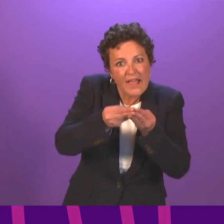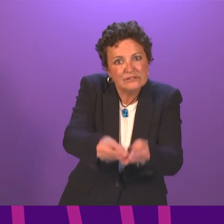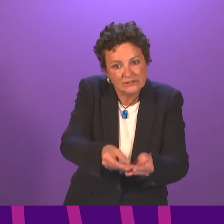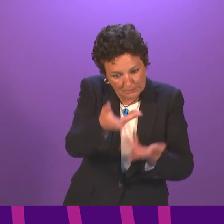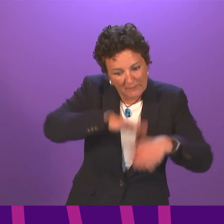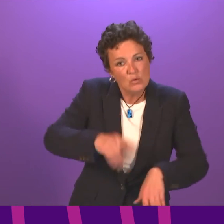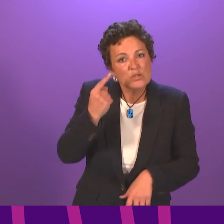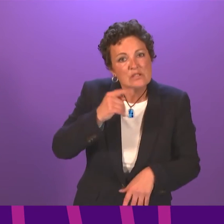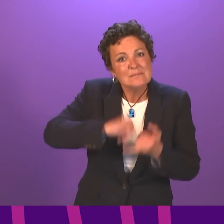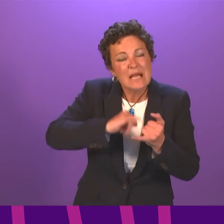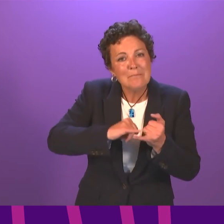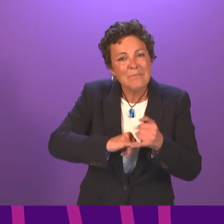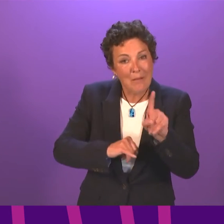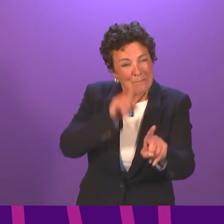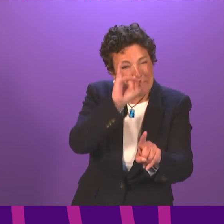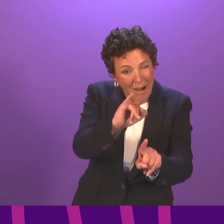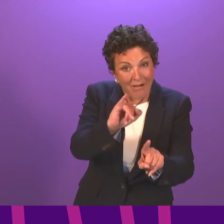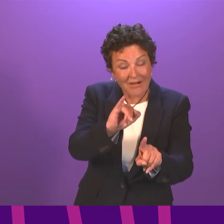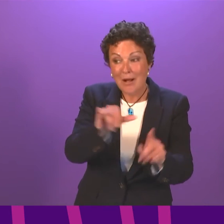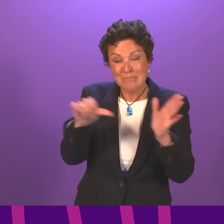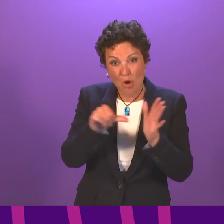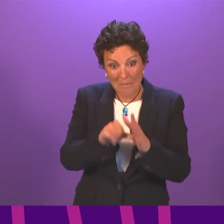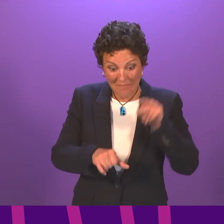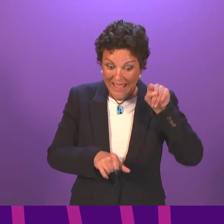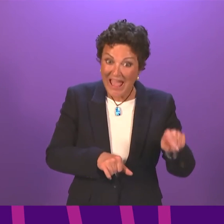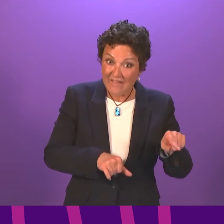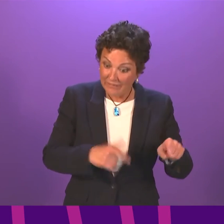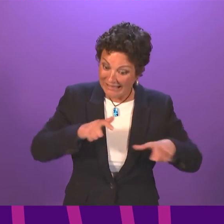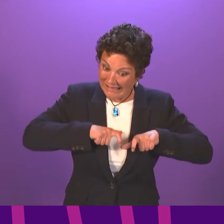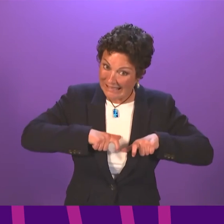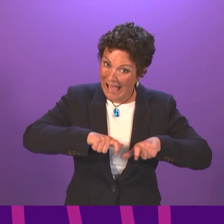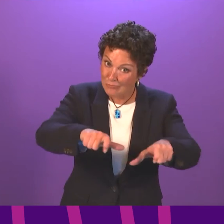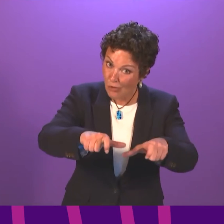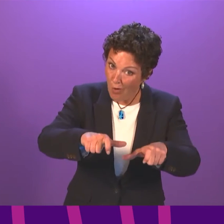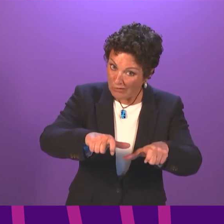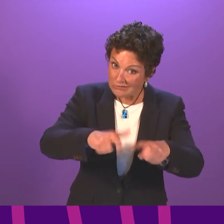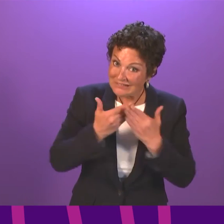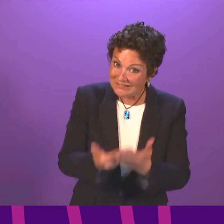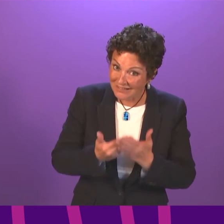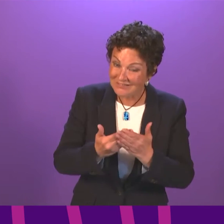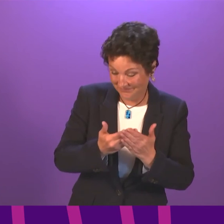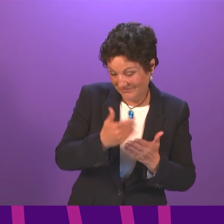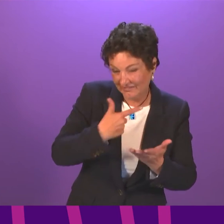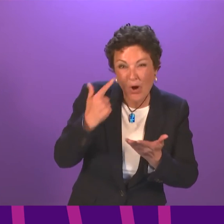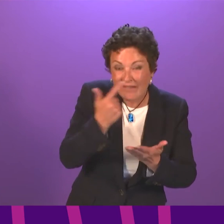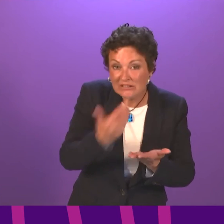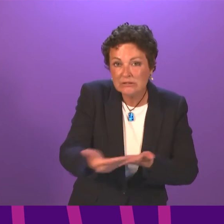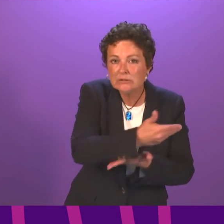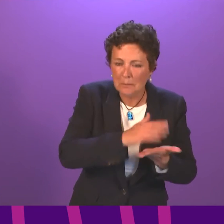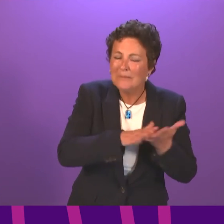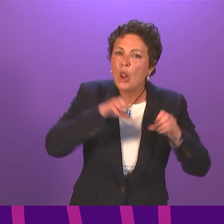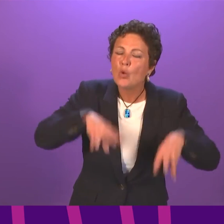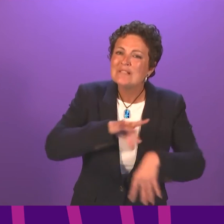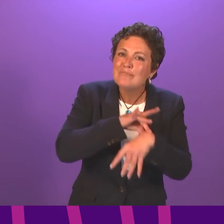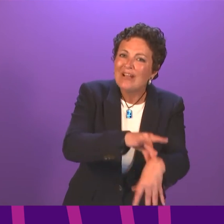place. Does the First Minister believe this family has been treated fairly? And does she accept that by forcing them to wait until September, she